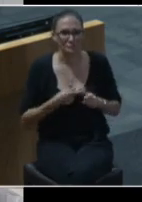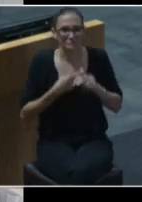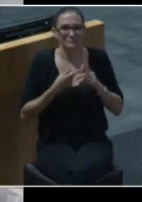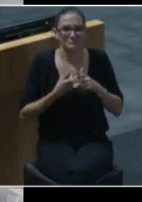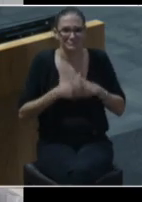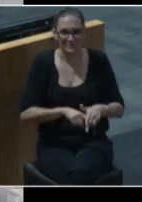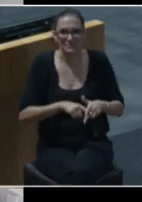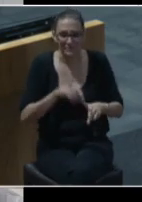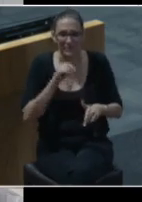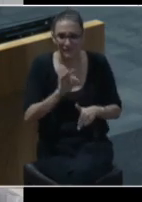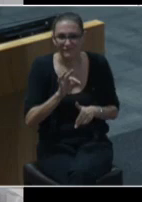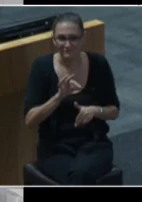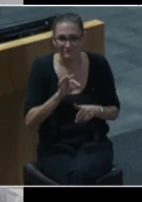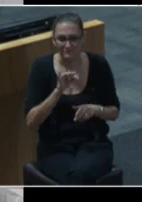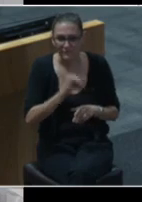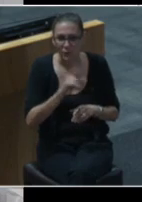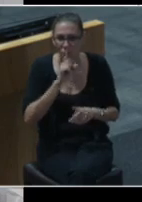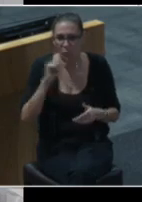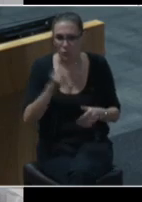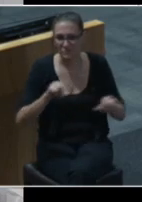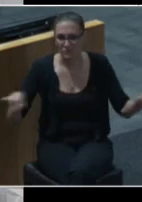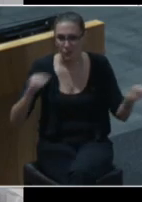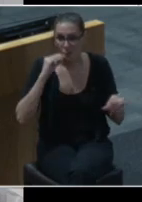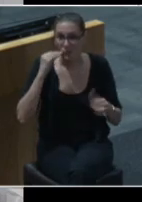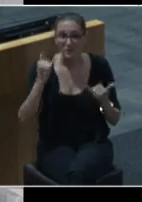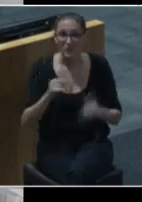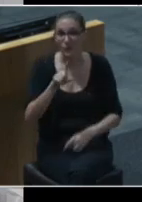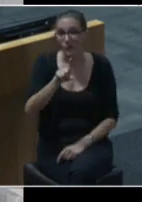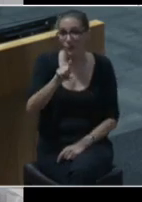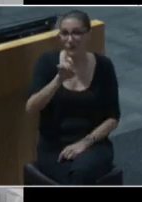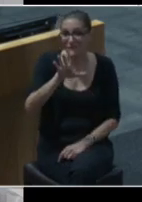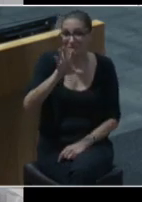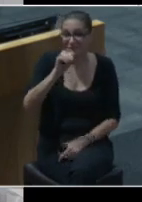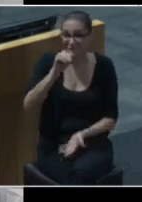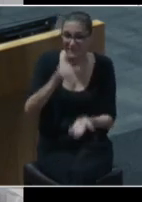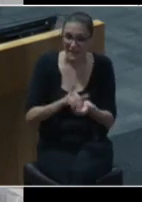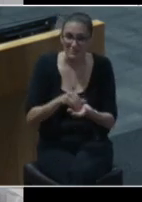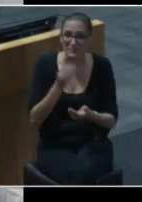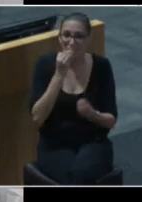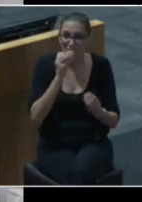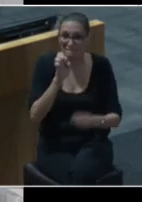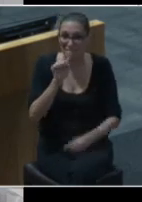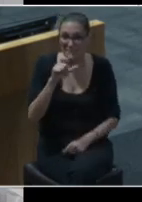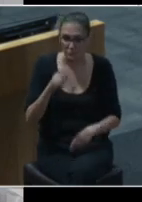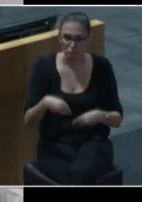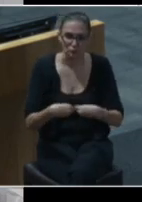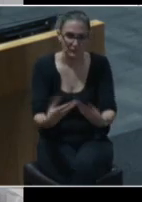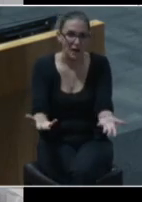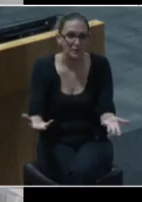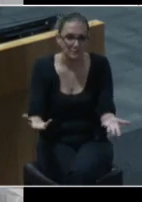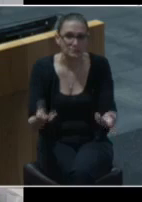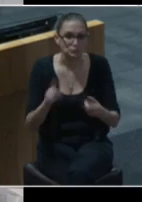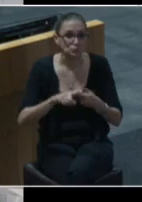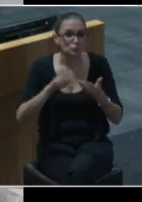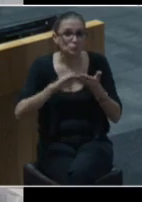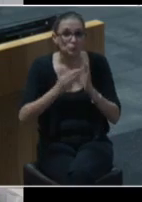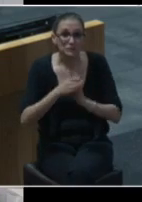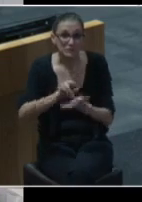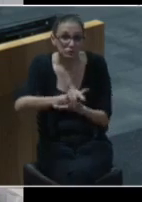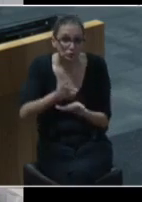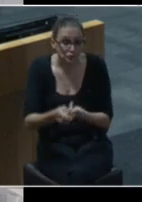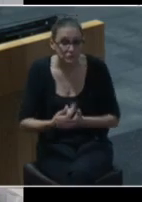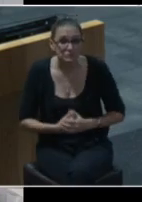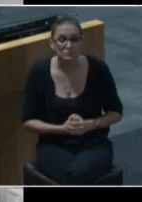eat has served more than 150 000 meals provided food to community kitchens